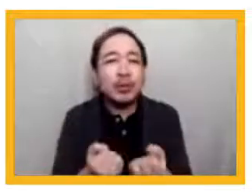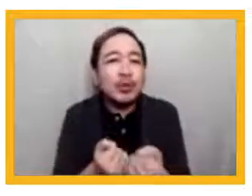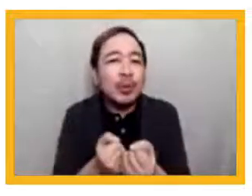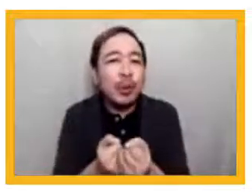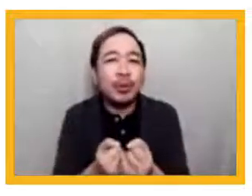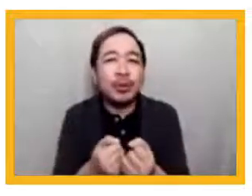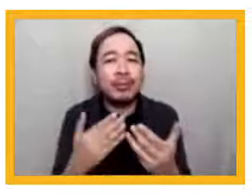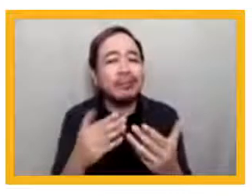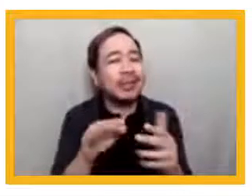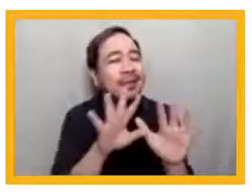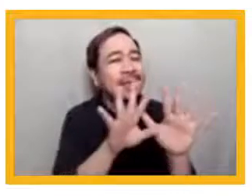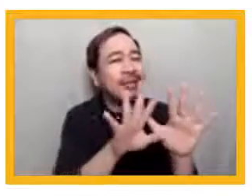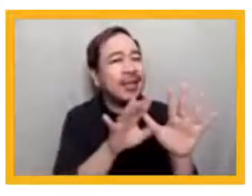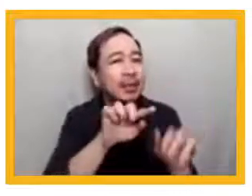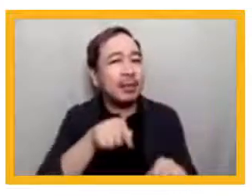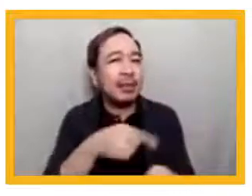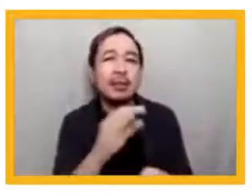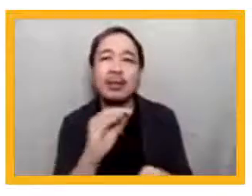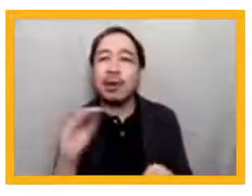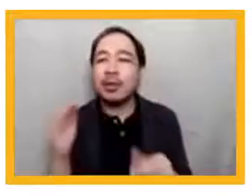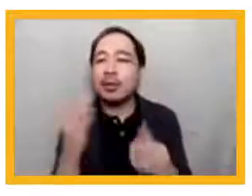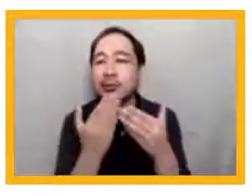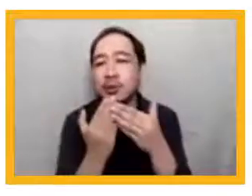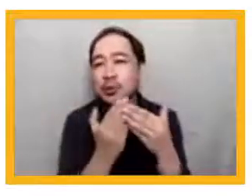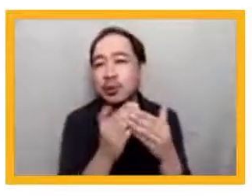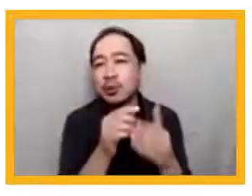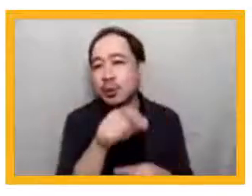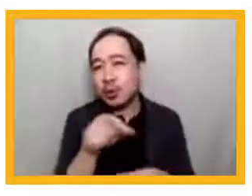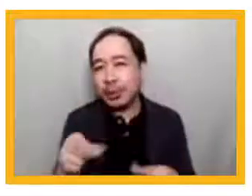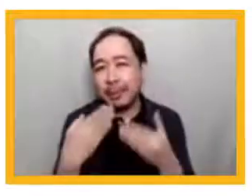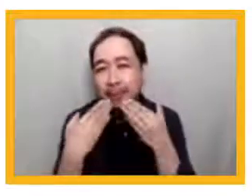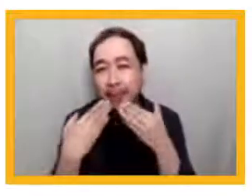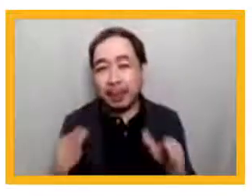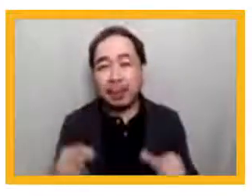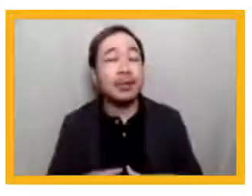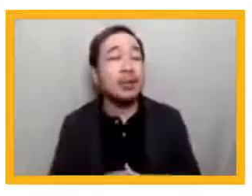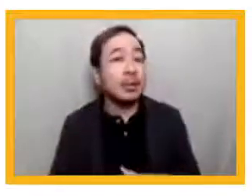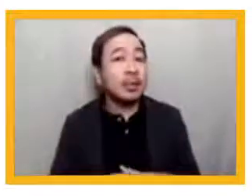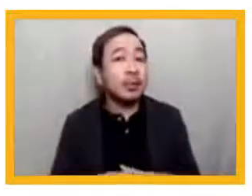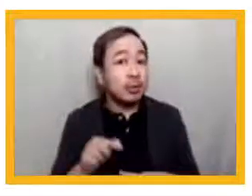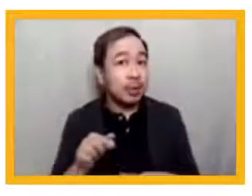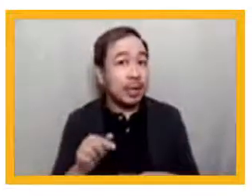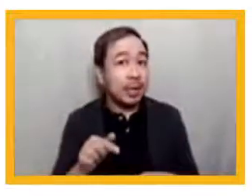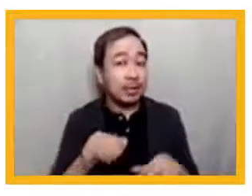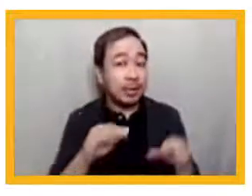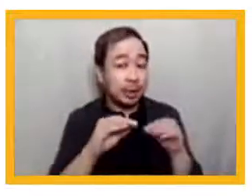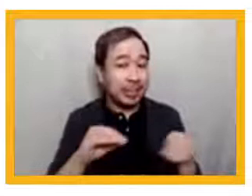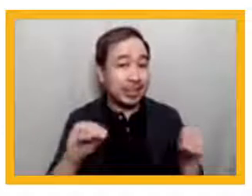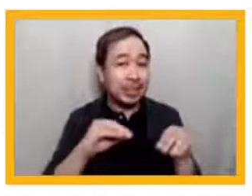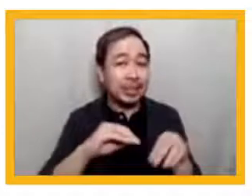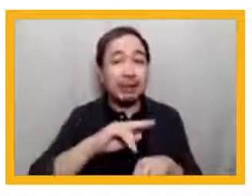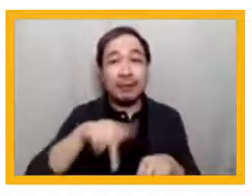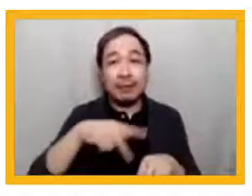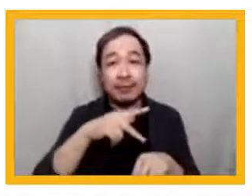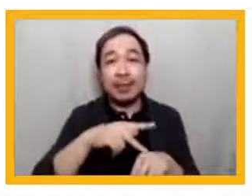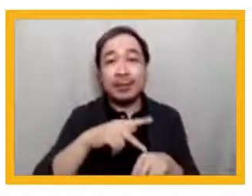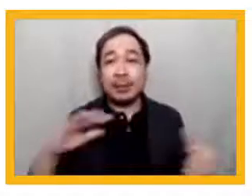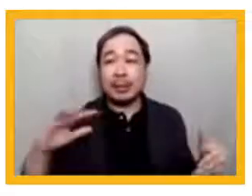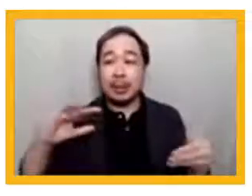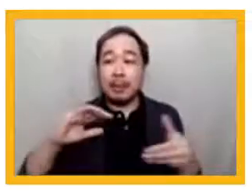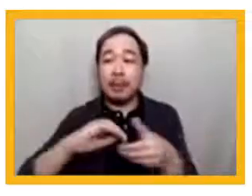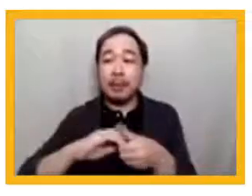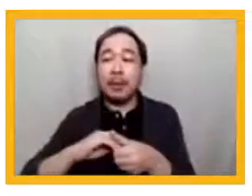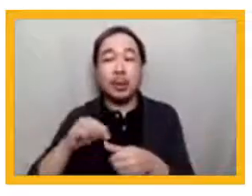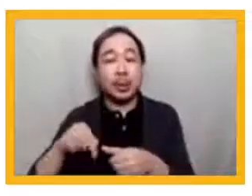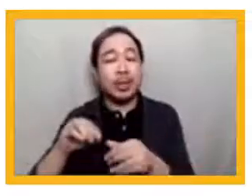As brief context before I begin, Teach for the Philippines is a partner of the Department of Education and works with public school teachers in under